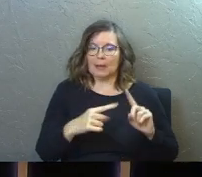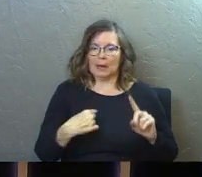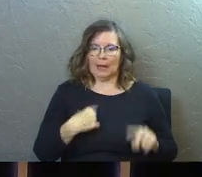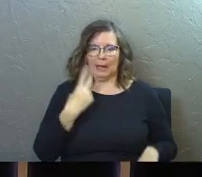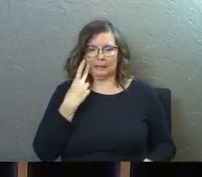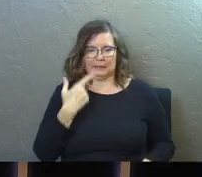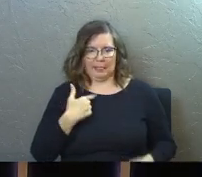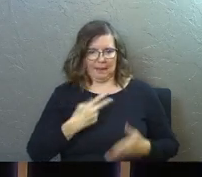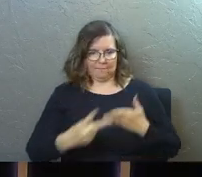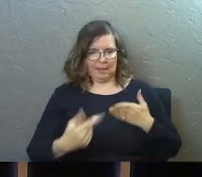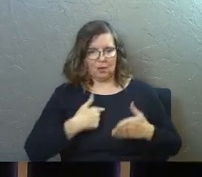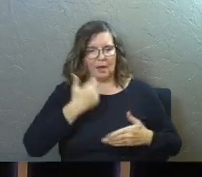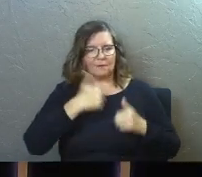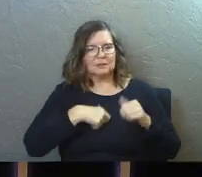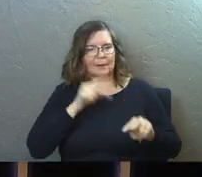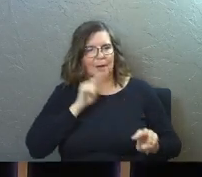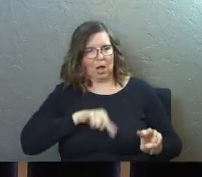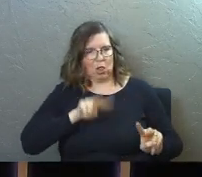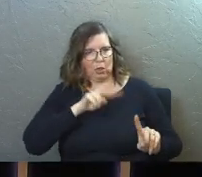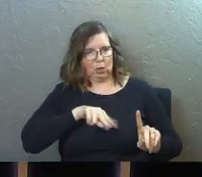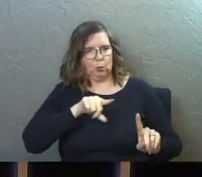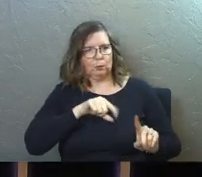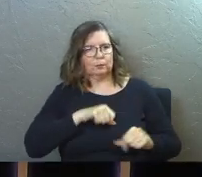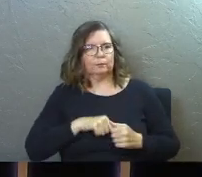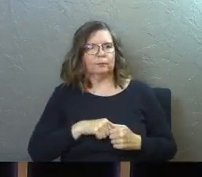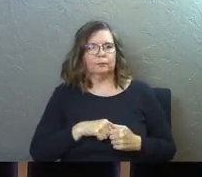I see that failure every time I look at you?